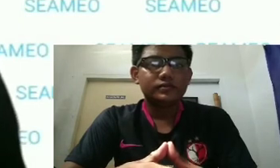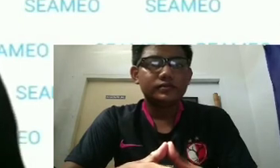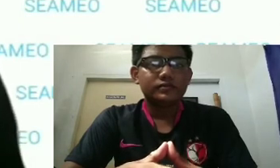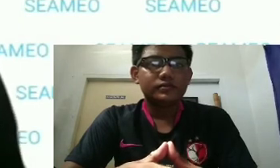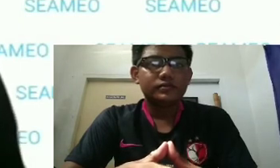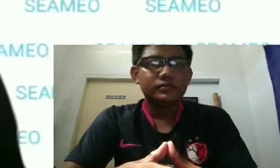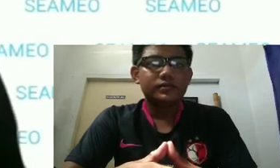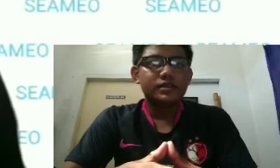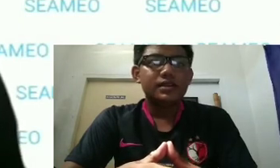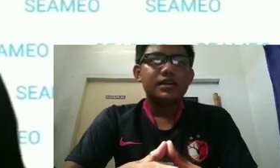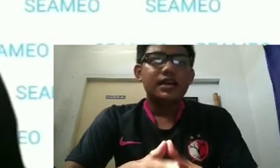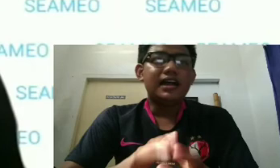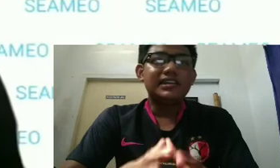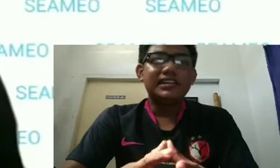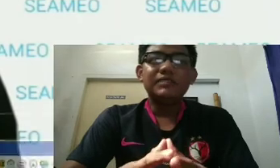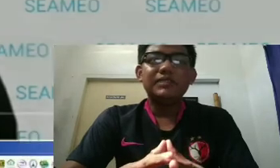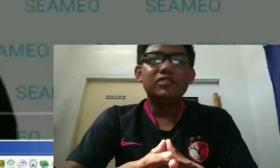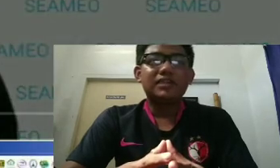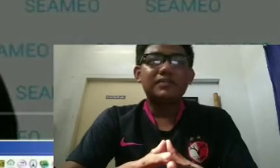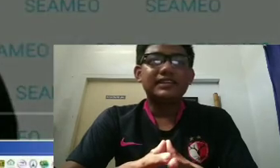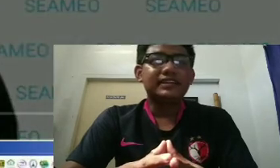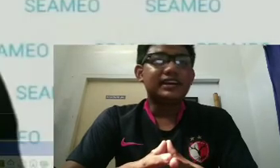time of one and a half hours